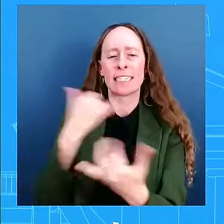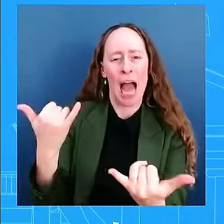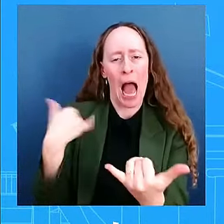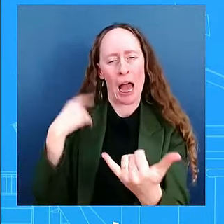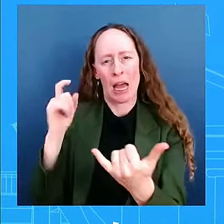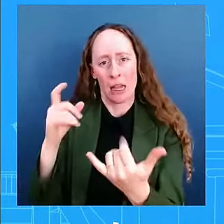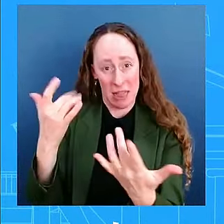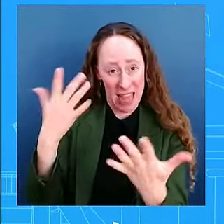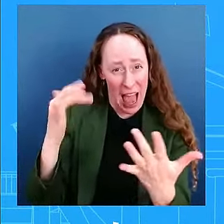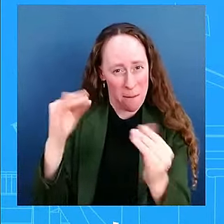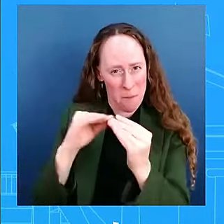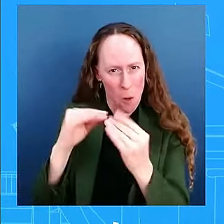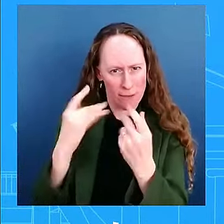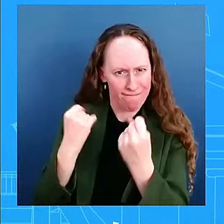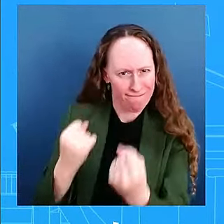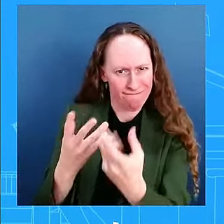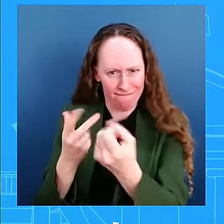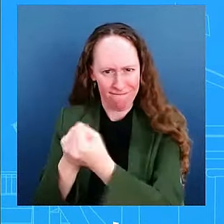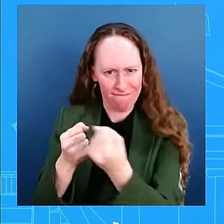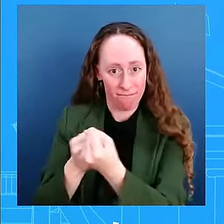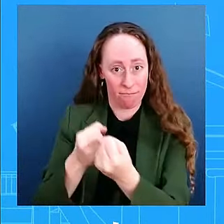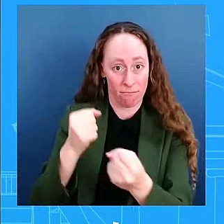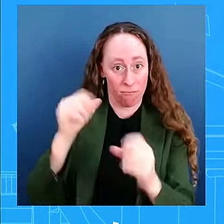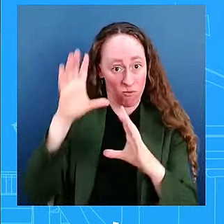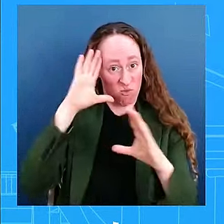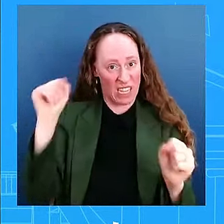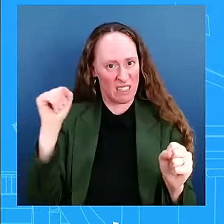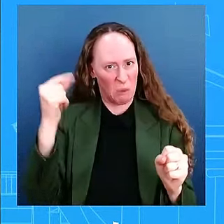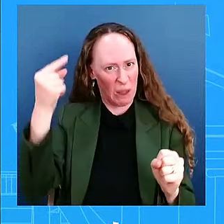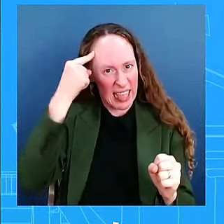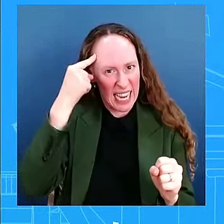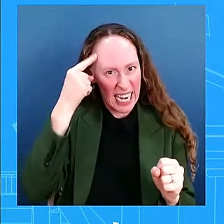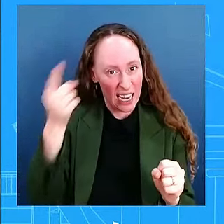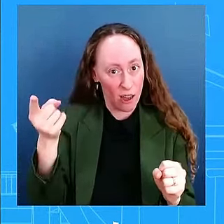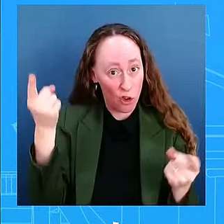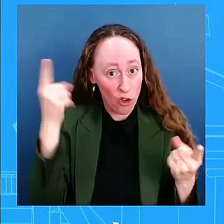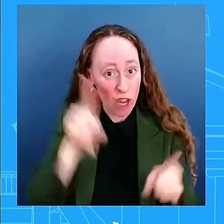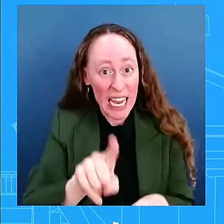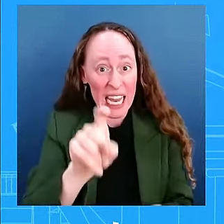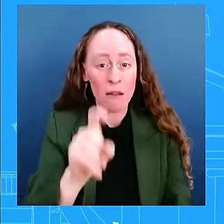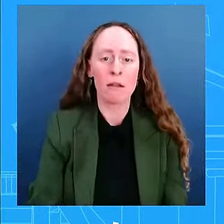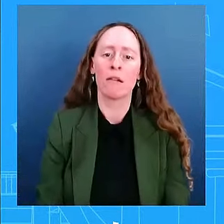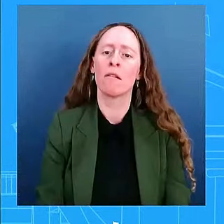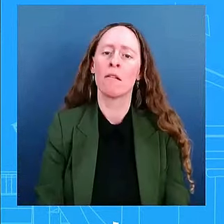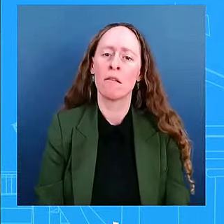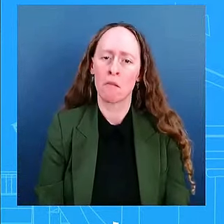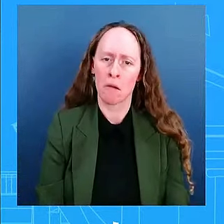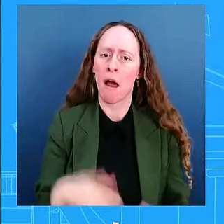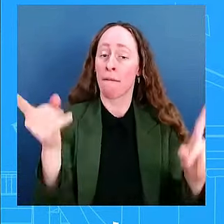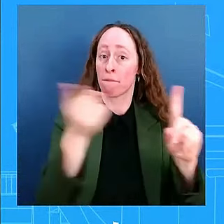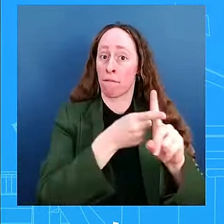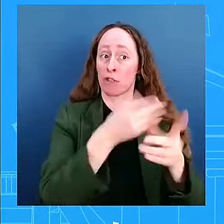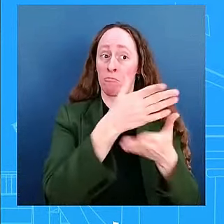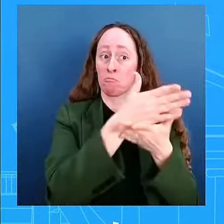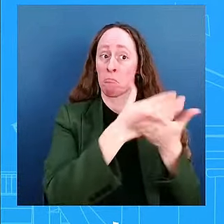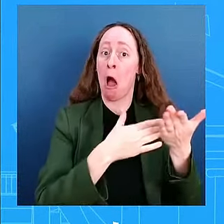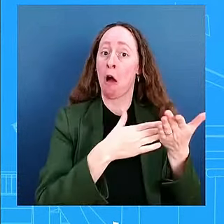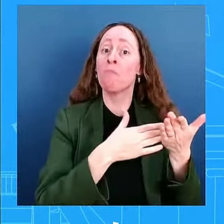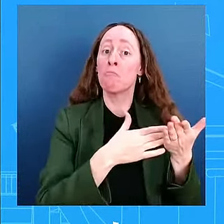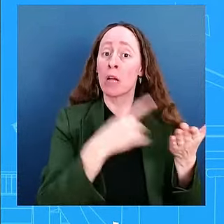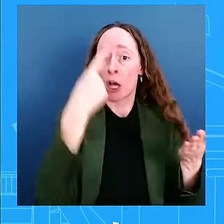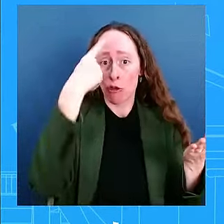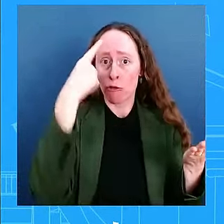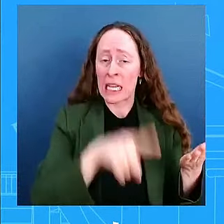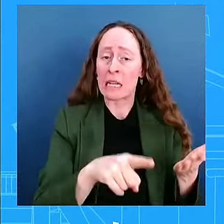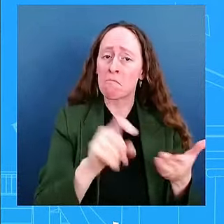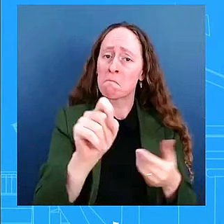is, uh, and I think the, certainly the first part of your quote, I, is, is something that I know to be true. Like, the President has always